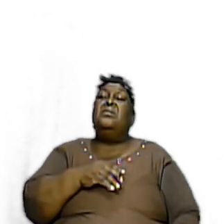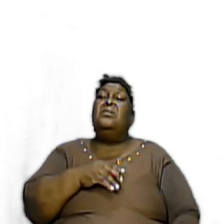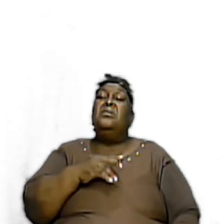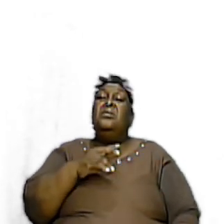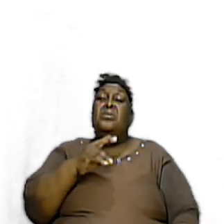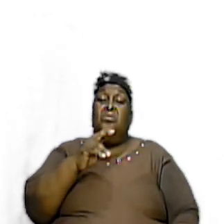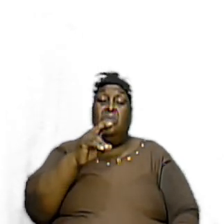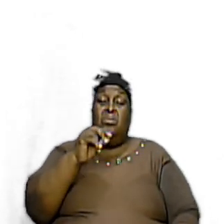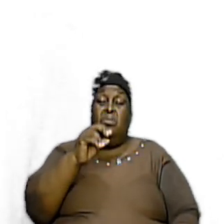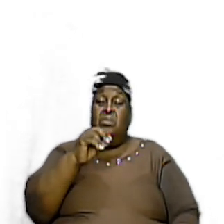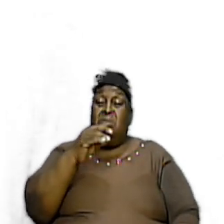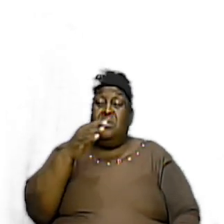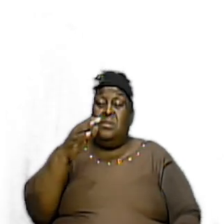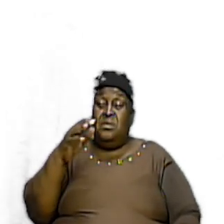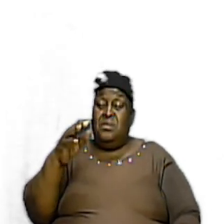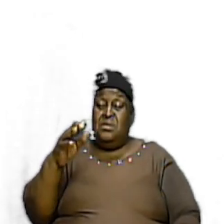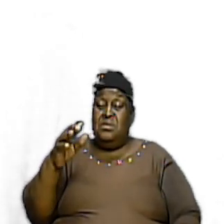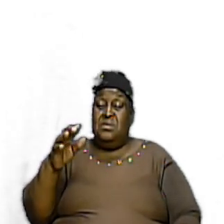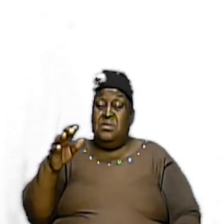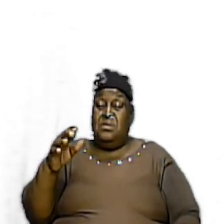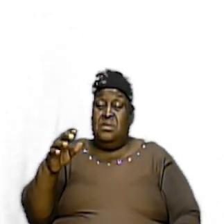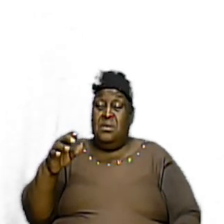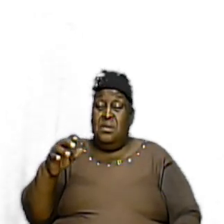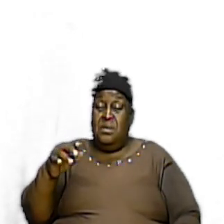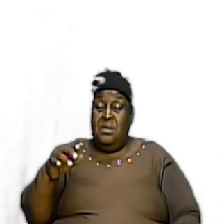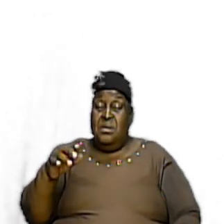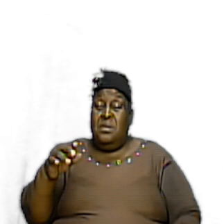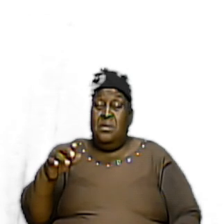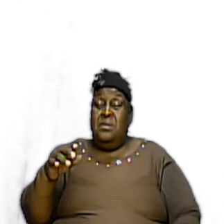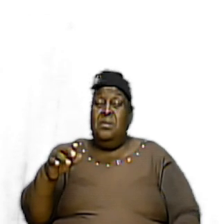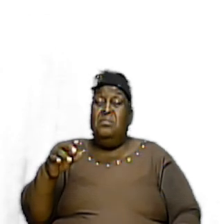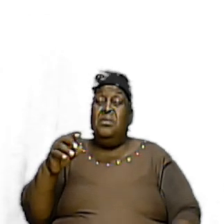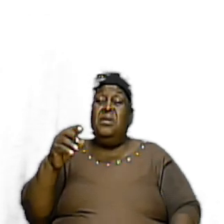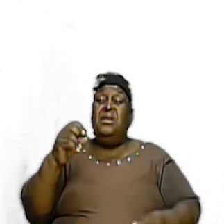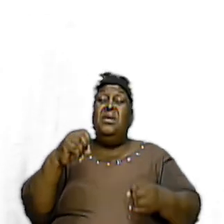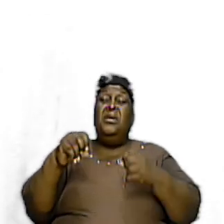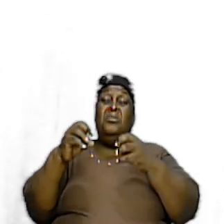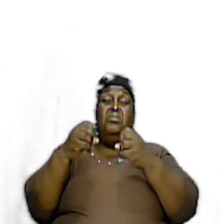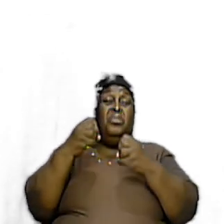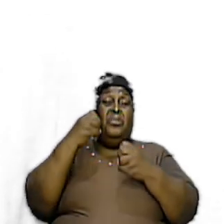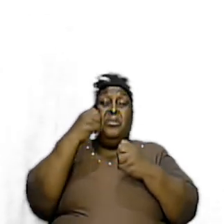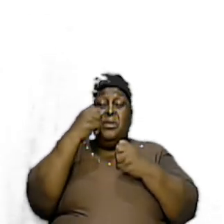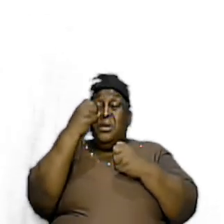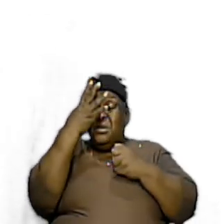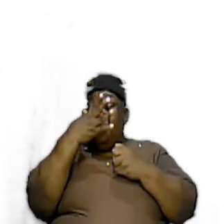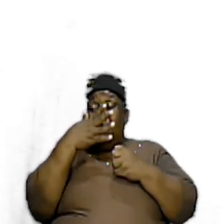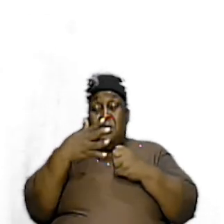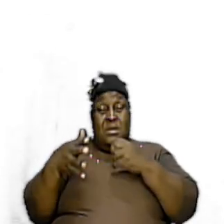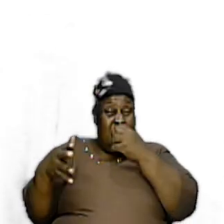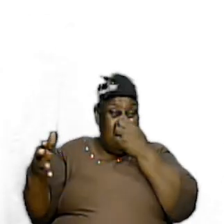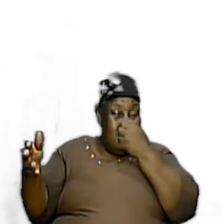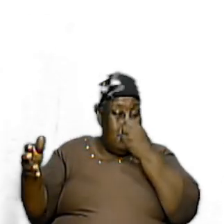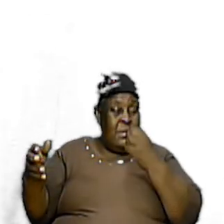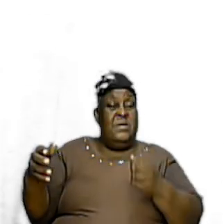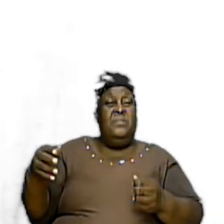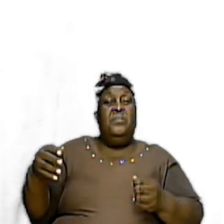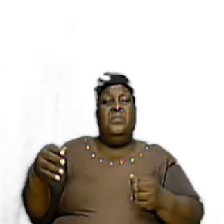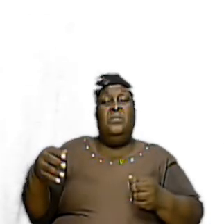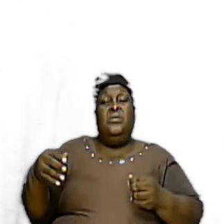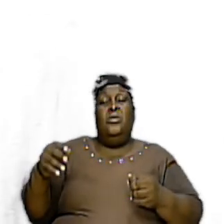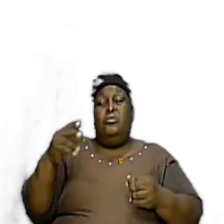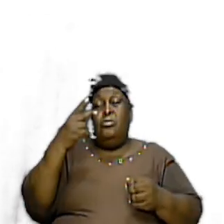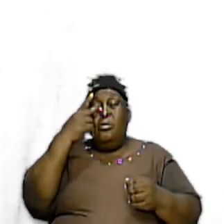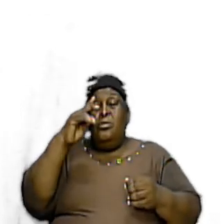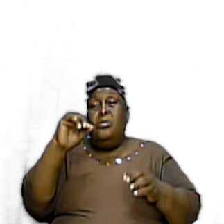things just by whims and fancy just look at how we operated in the tabernacle